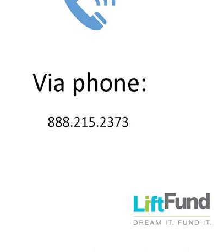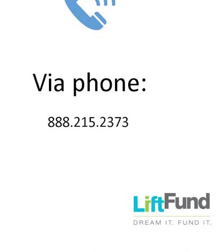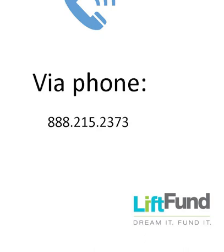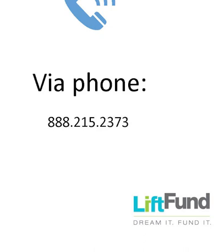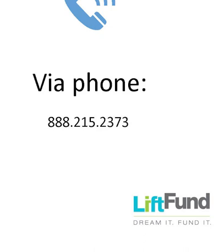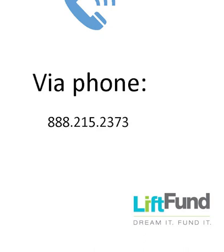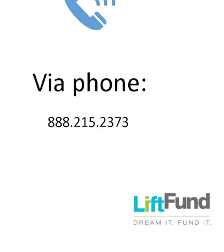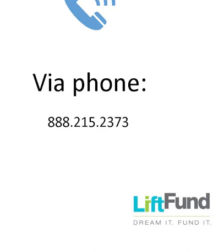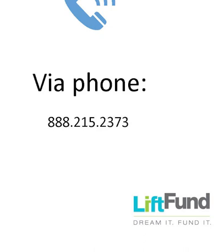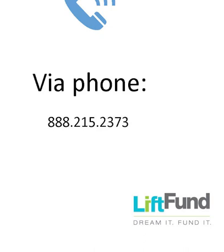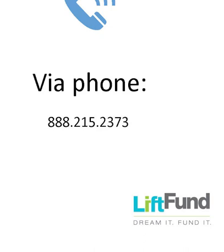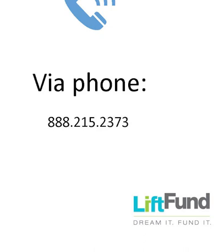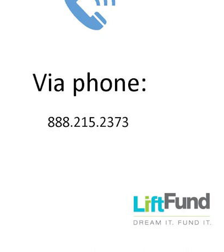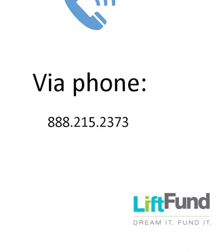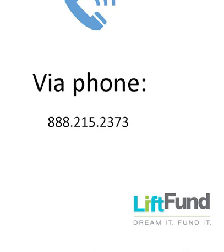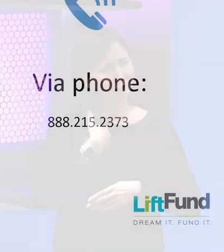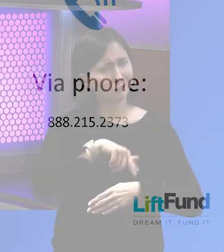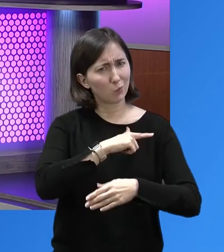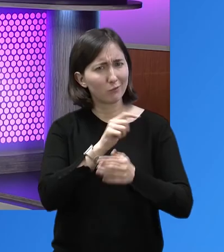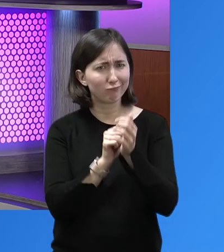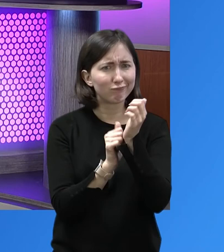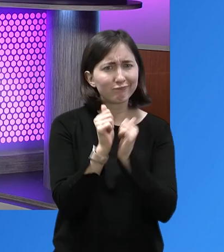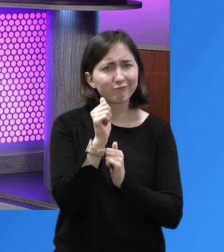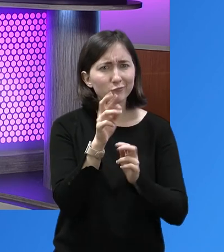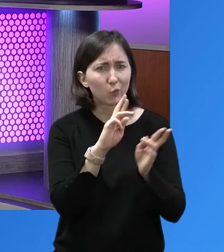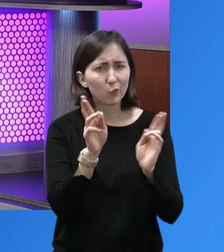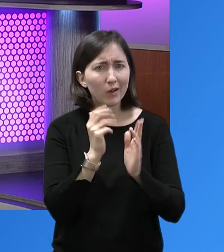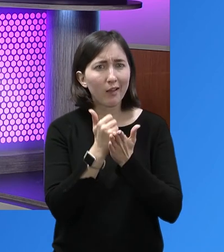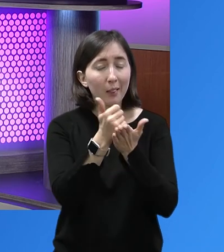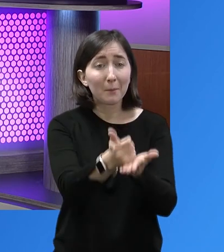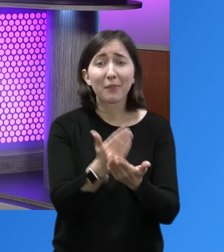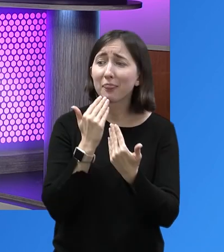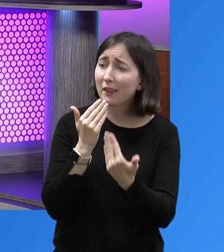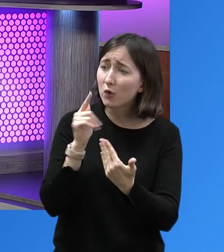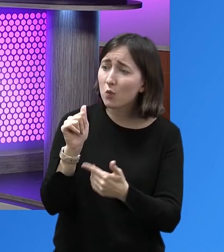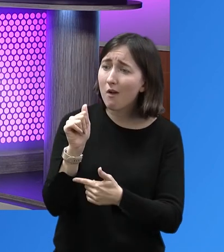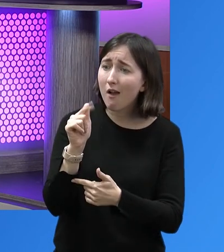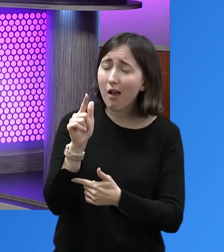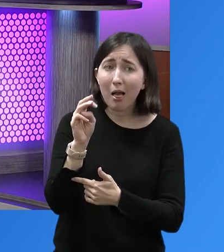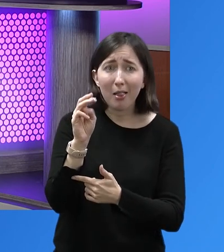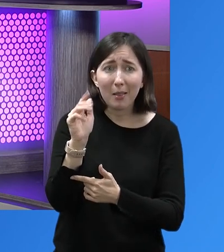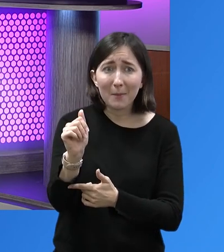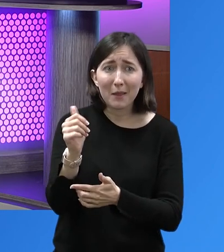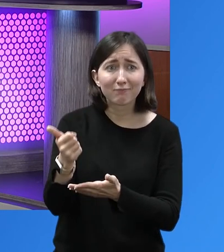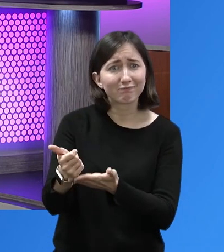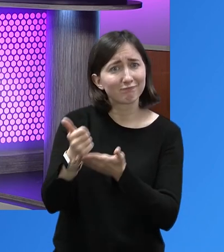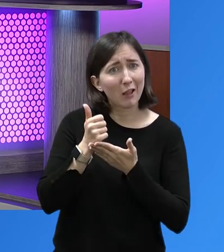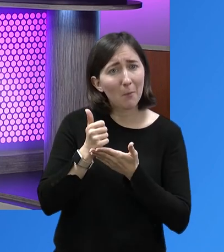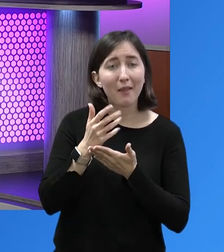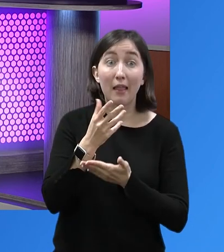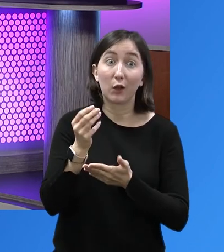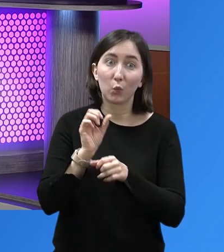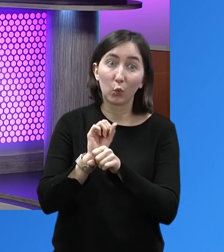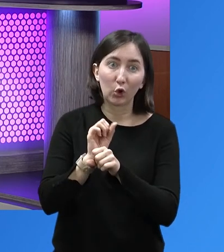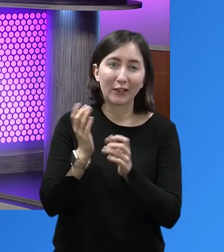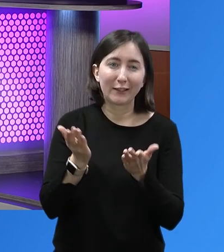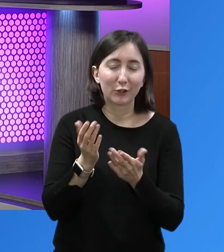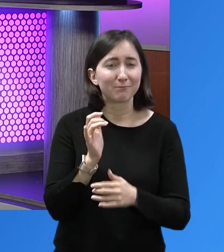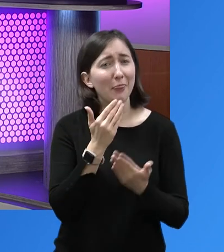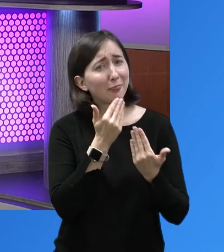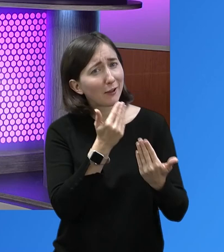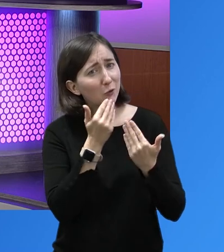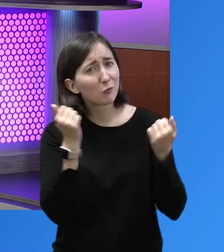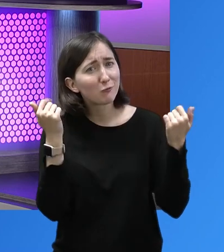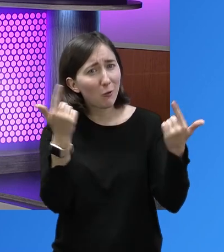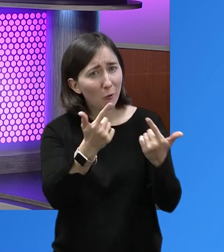start and to grow your business. Alma, thank you so much for being my partner today and sharing this information. And thank you, too, for working at LIFLN.